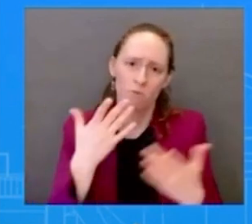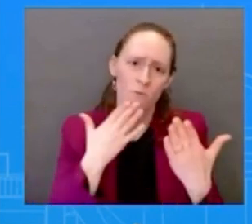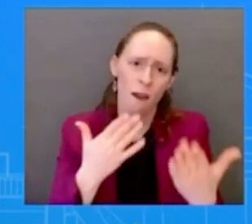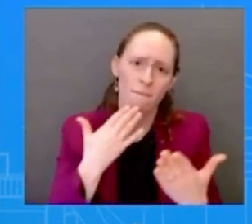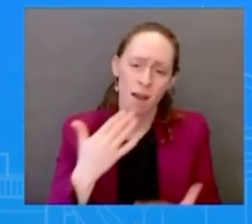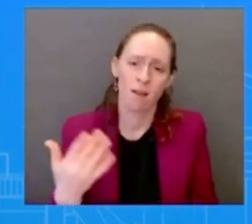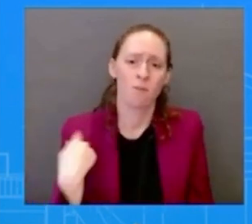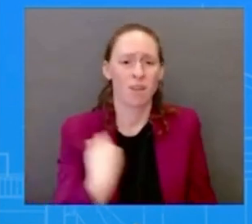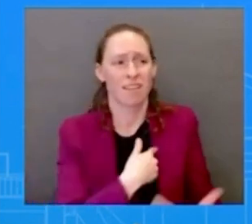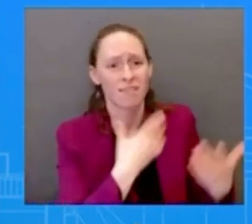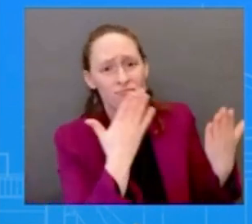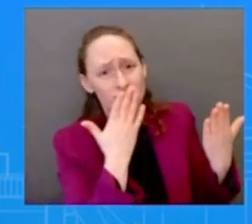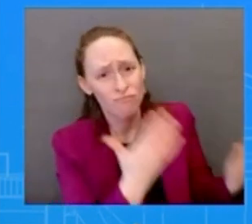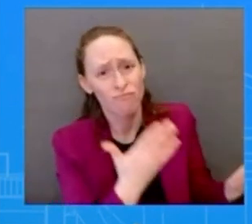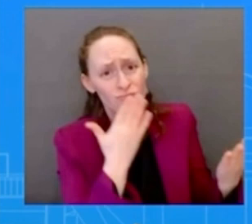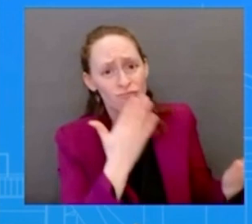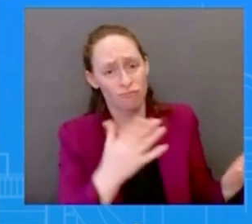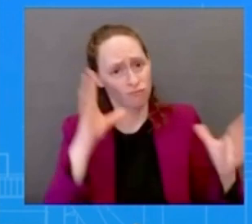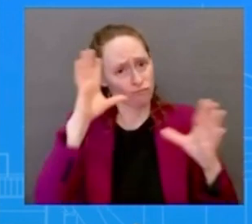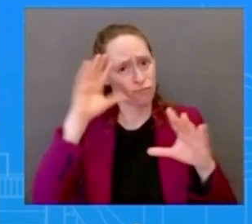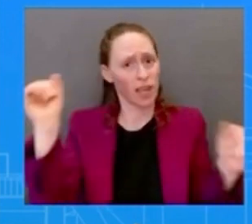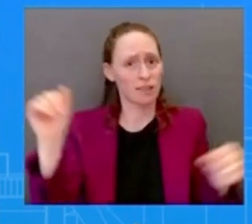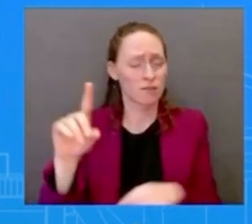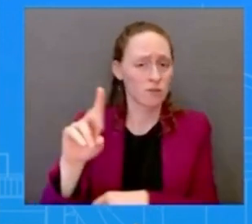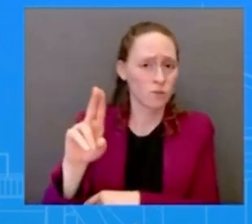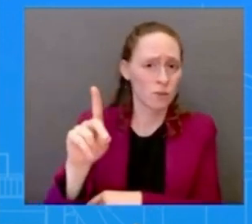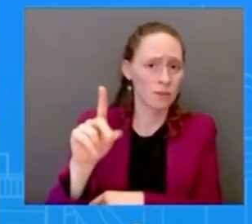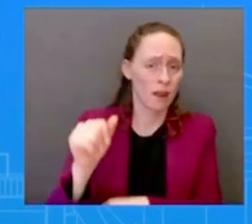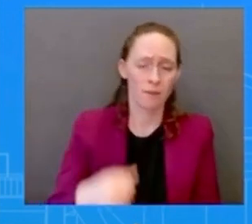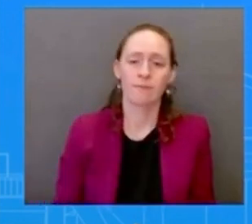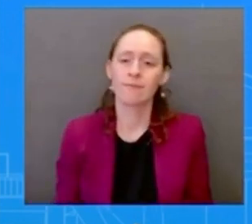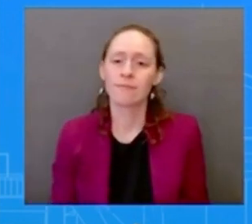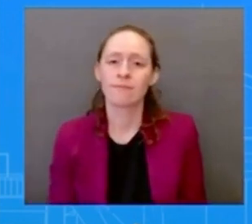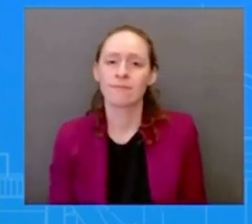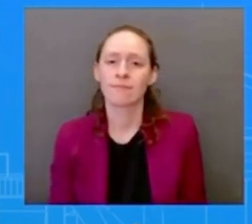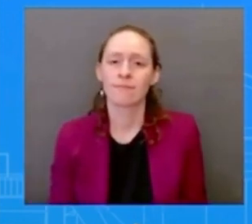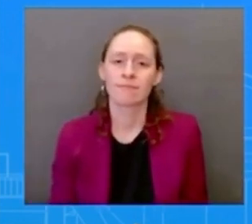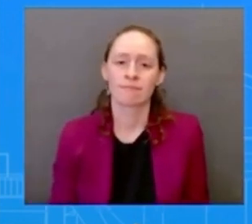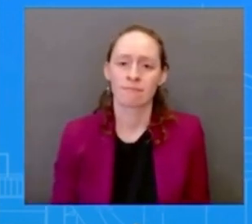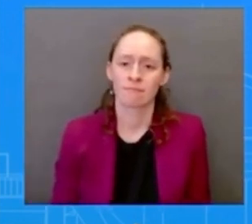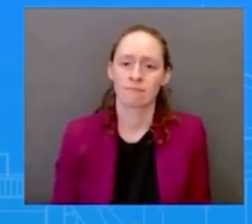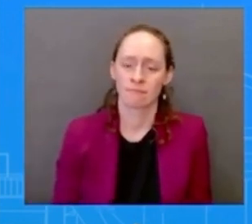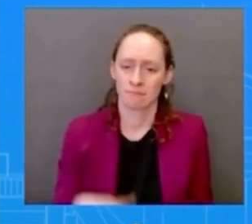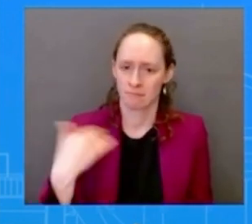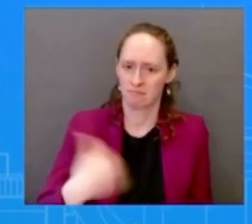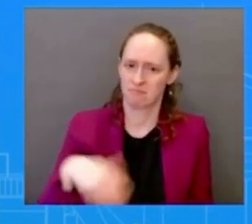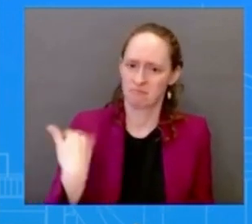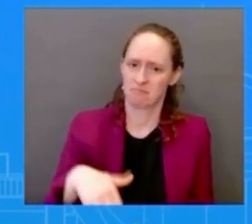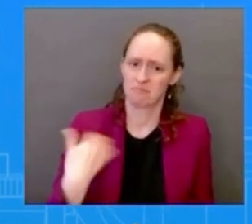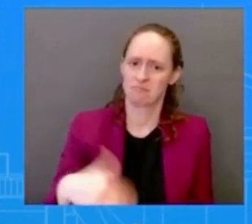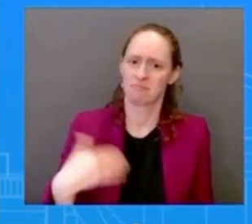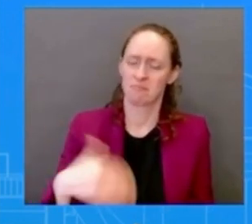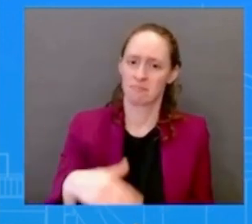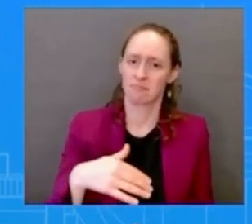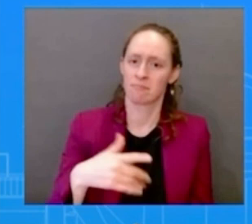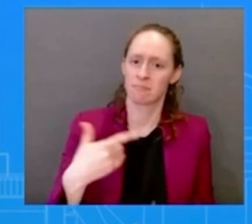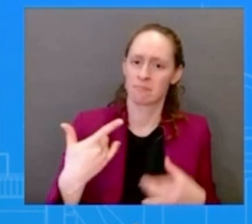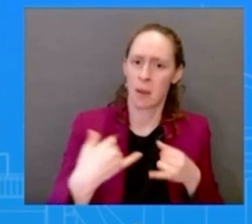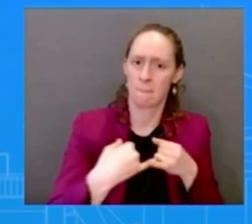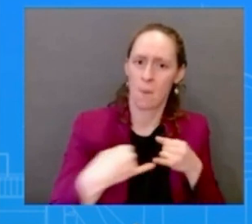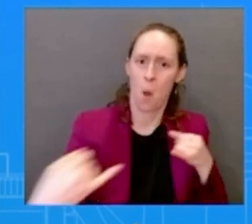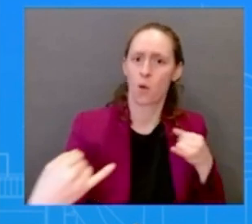uh you know being right there at the border alongside ukraine having to uh having to be uh one of the closest ally